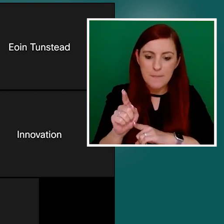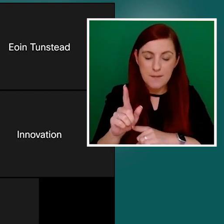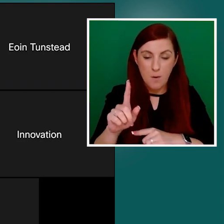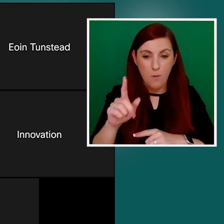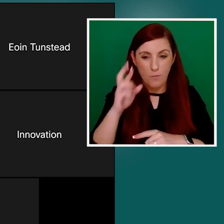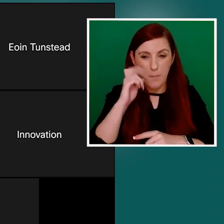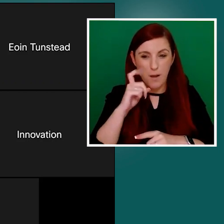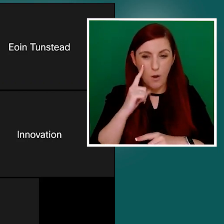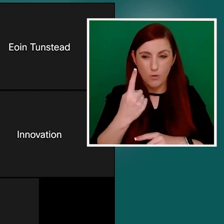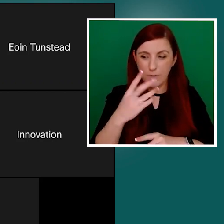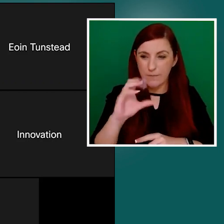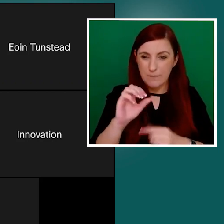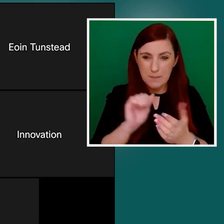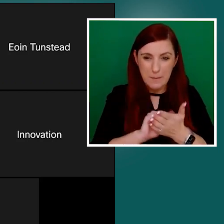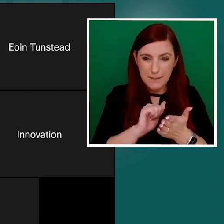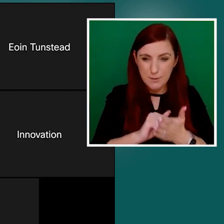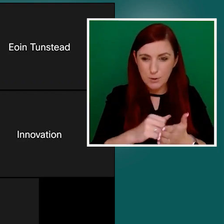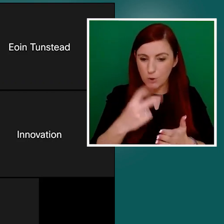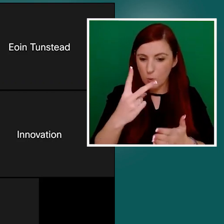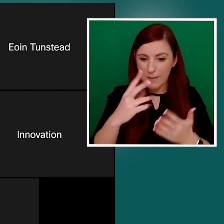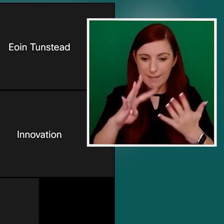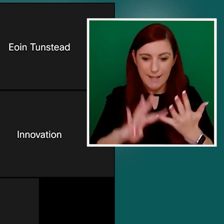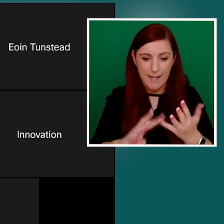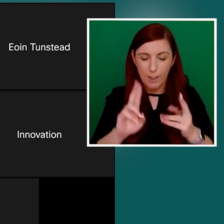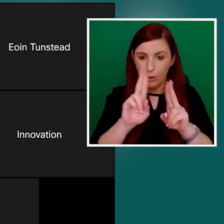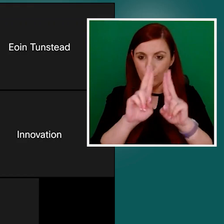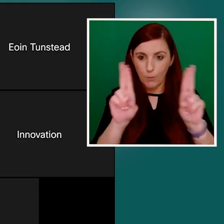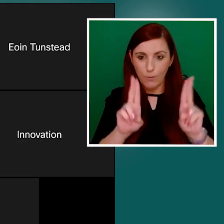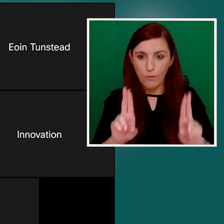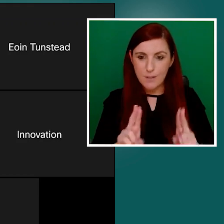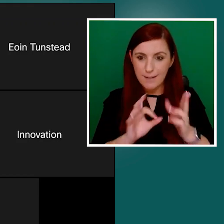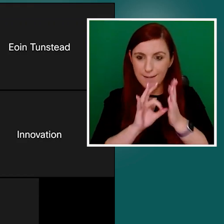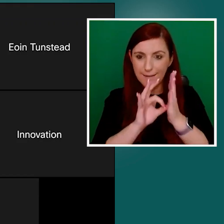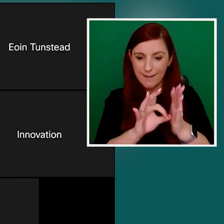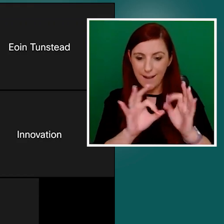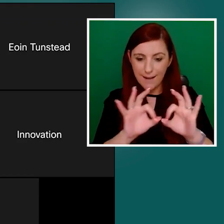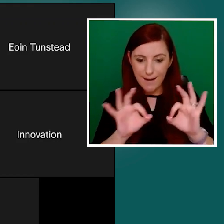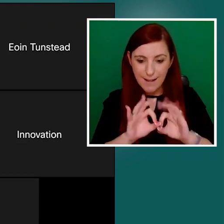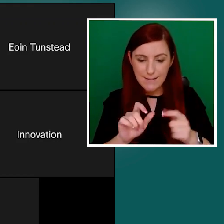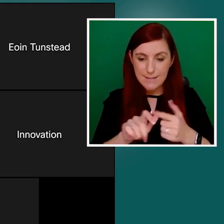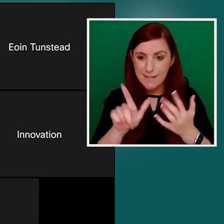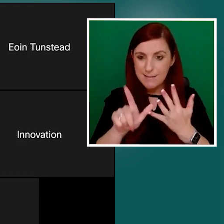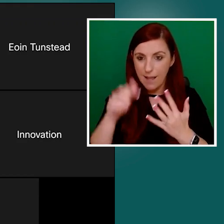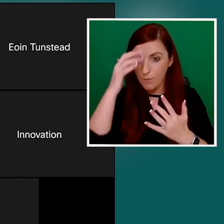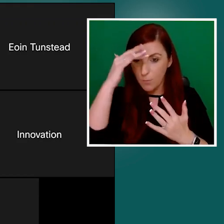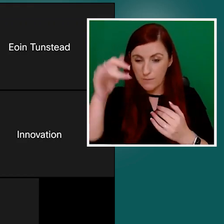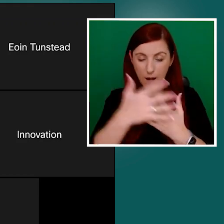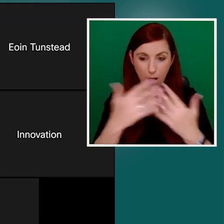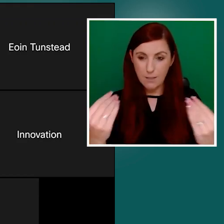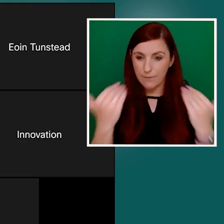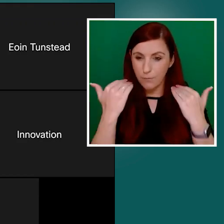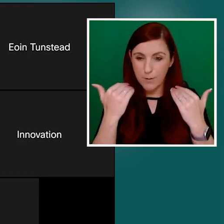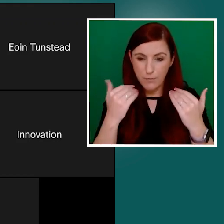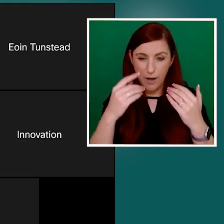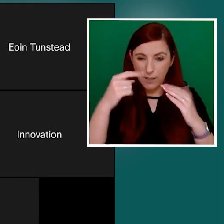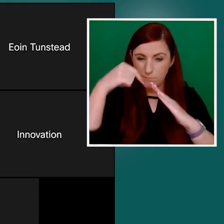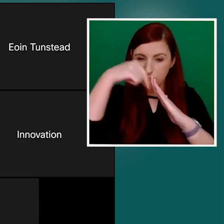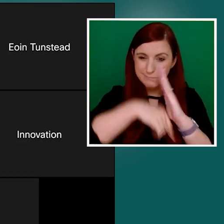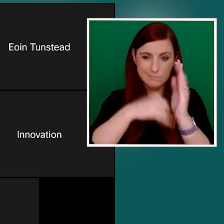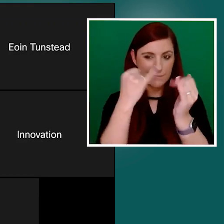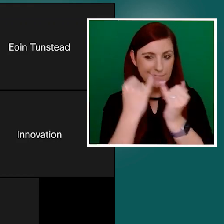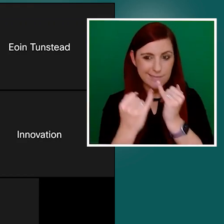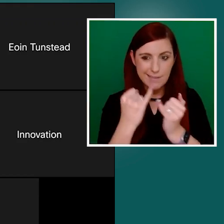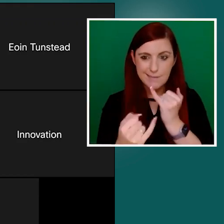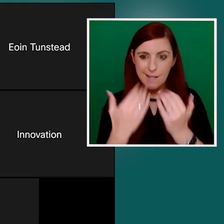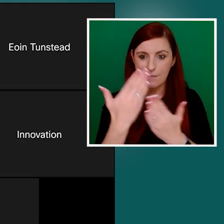universal guidelines, seven principles and so on. It's a very comprehensive document. You have those three different